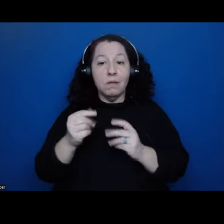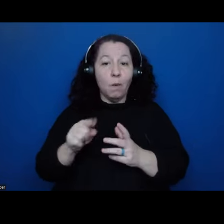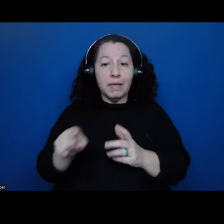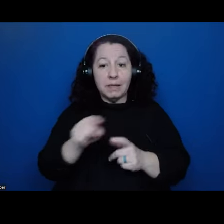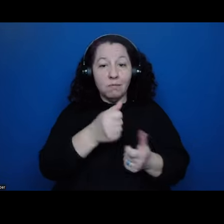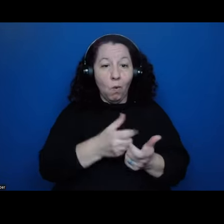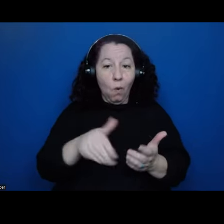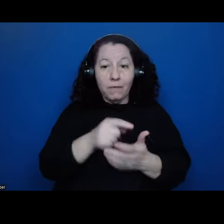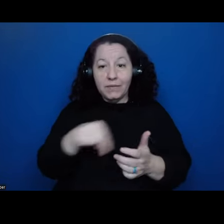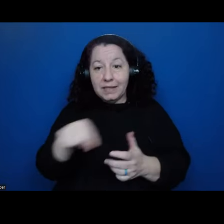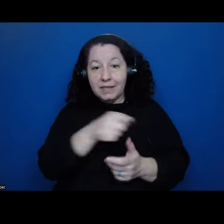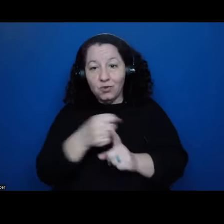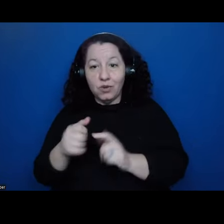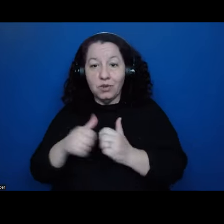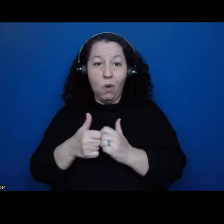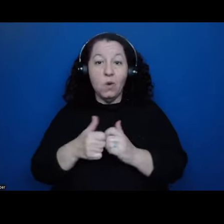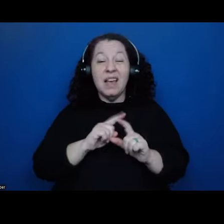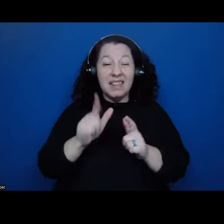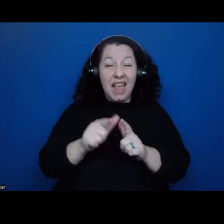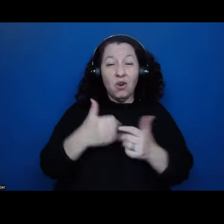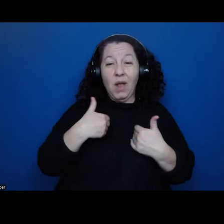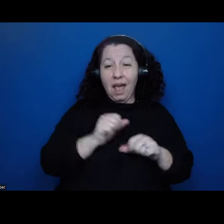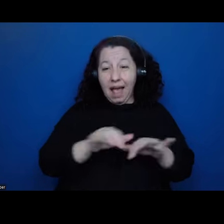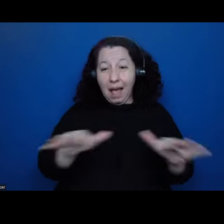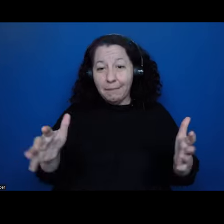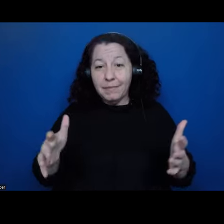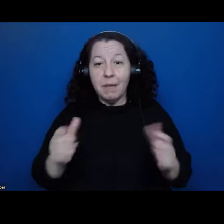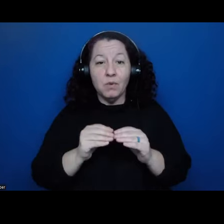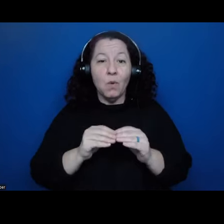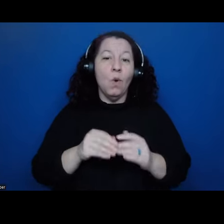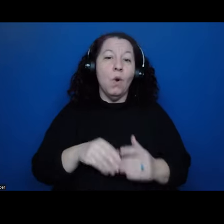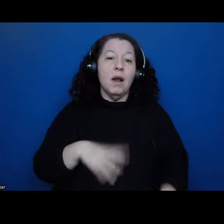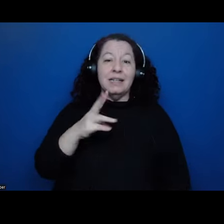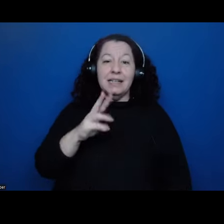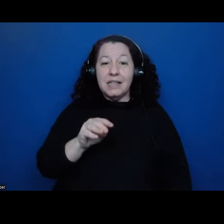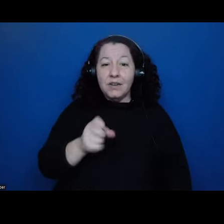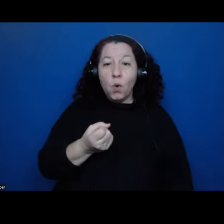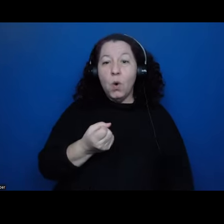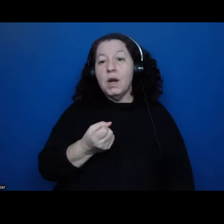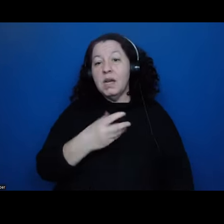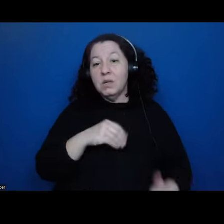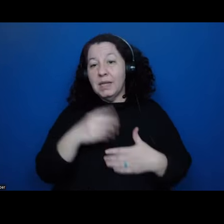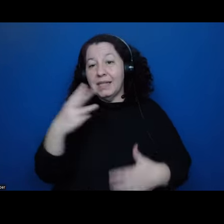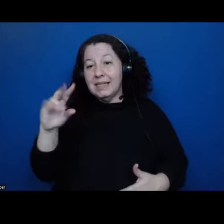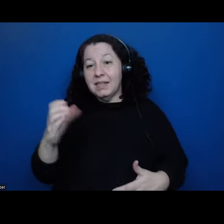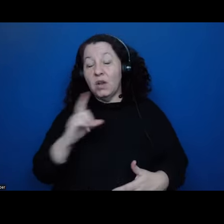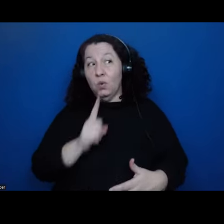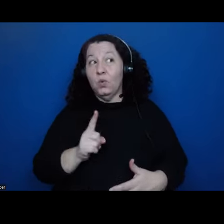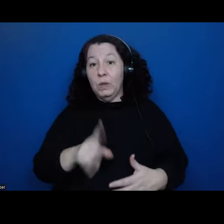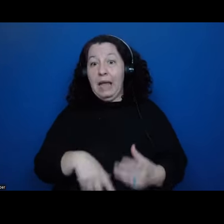the 1540s and later in the 16th century that really, uh, contributed to devastating the population.